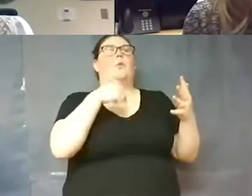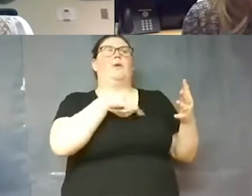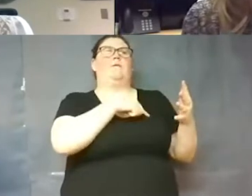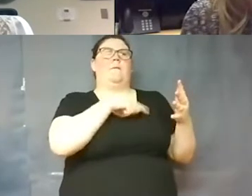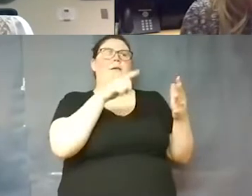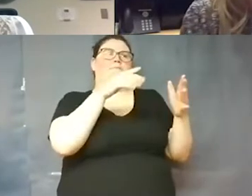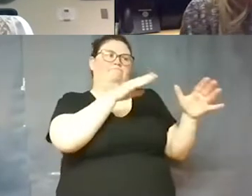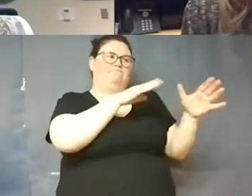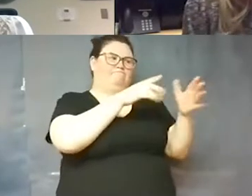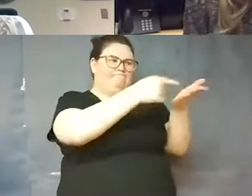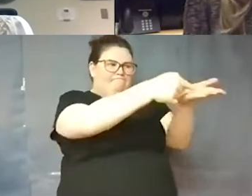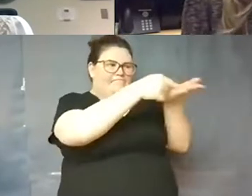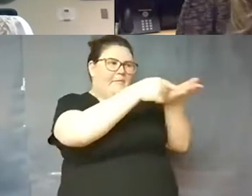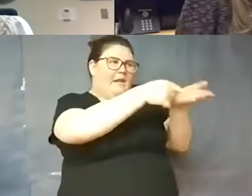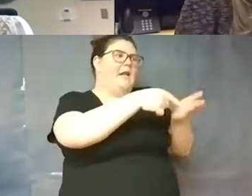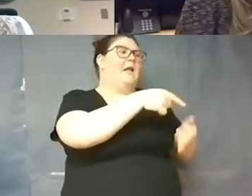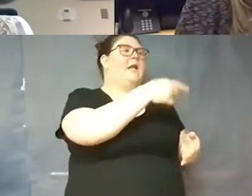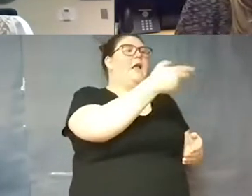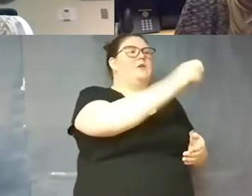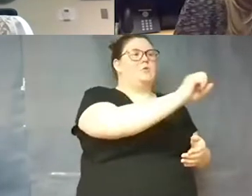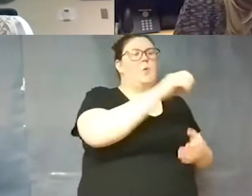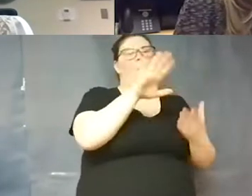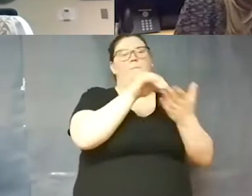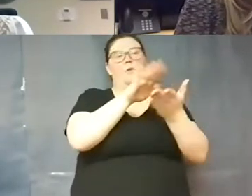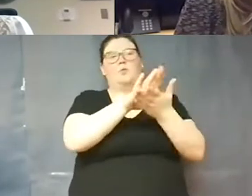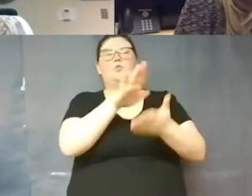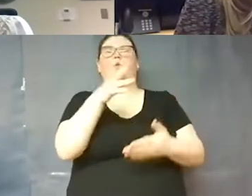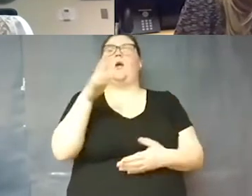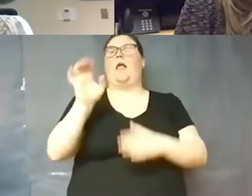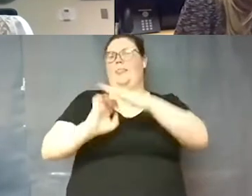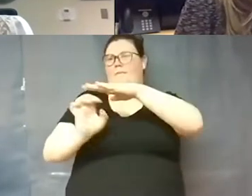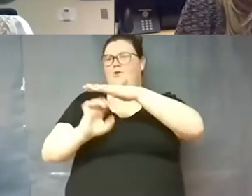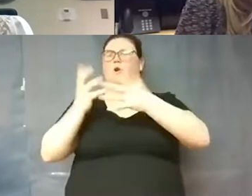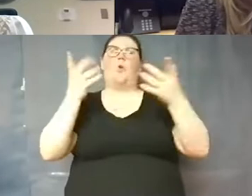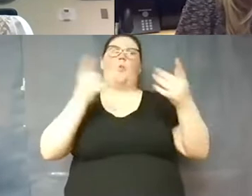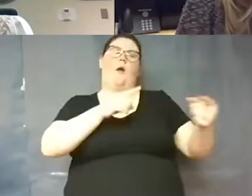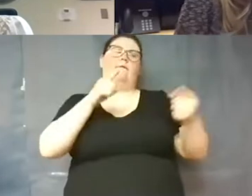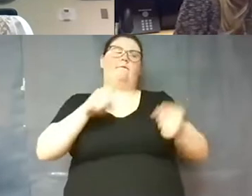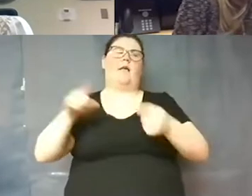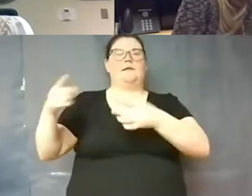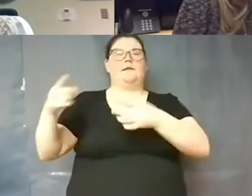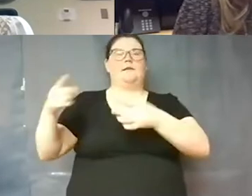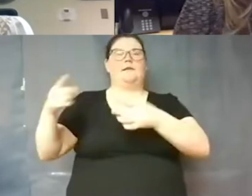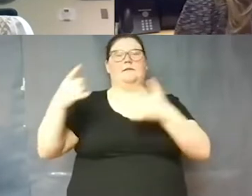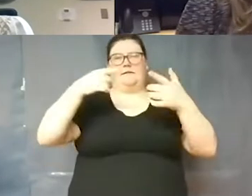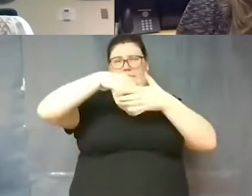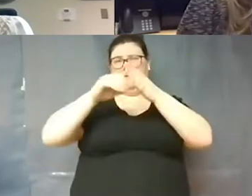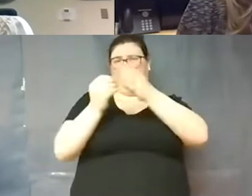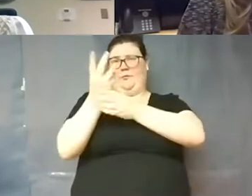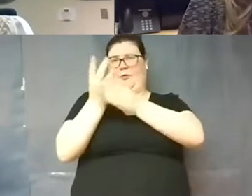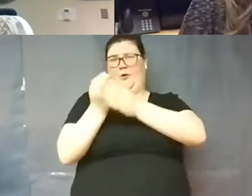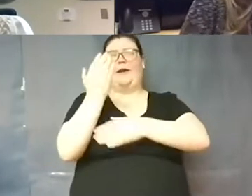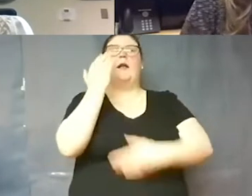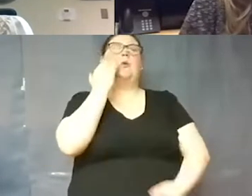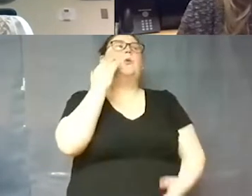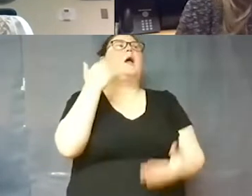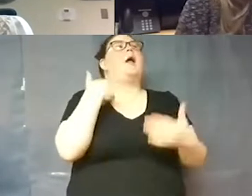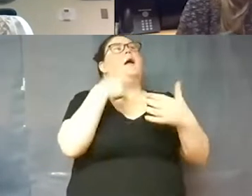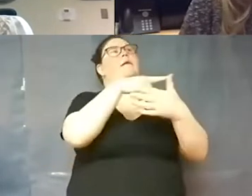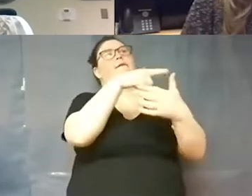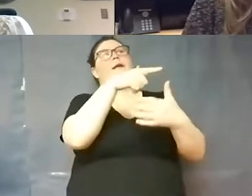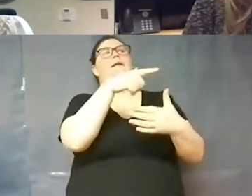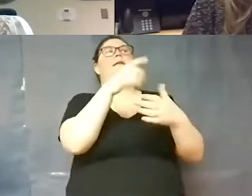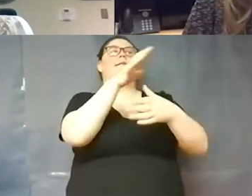high school middle school and elementary about what those events are coming up in the spring you know you've got um senior awards